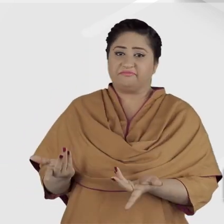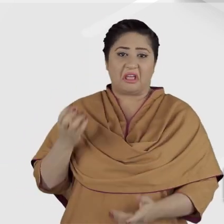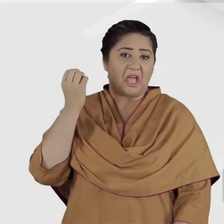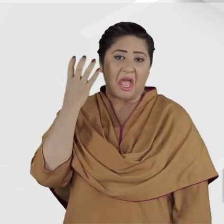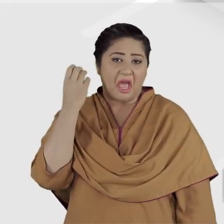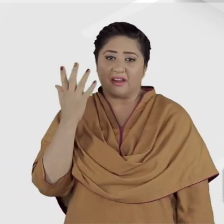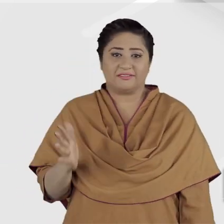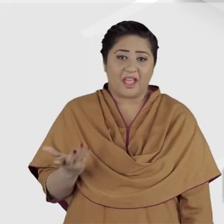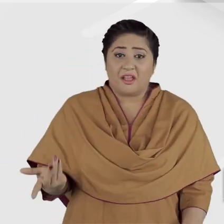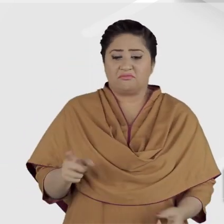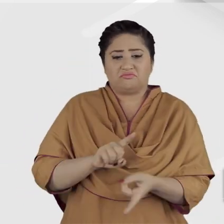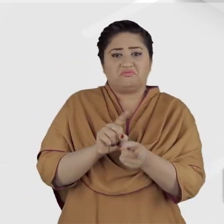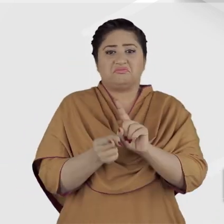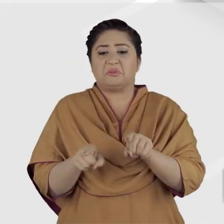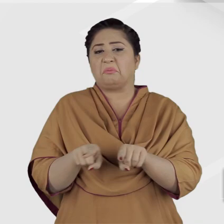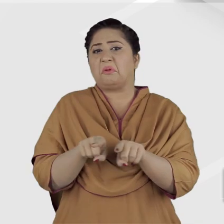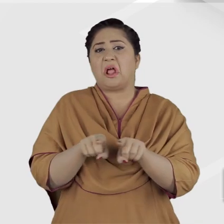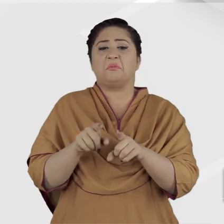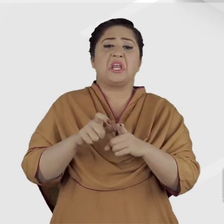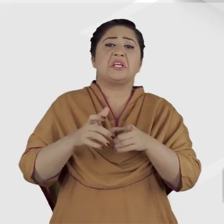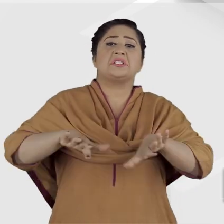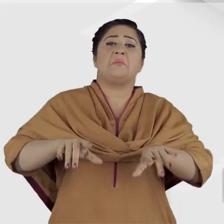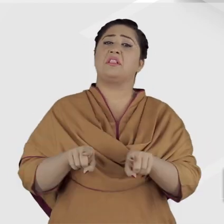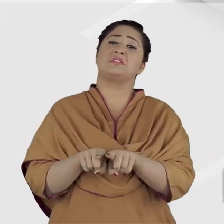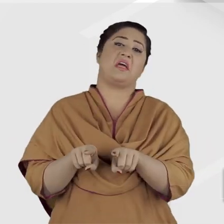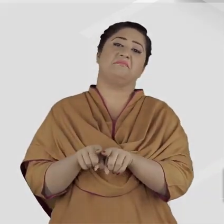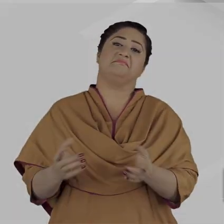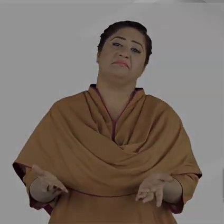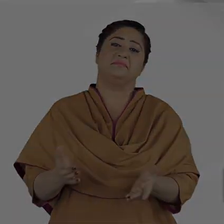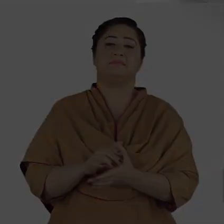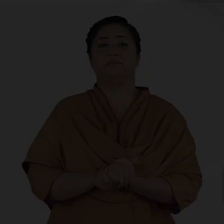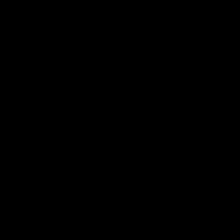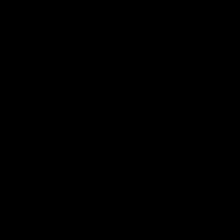and not of hearing then becomes their most severe disability.